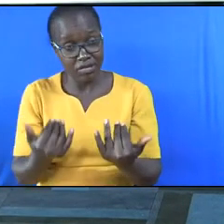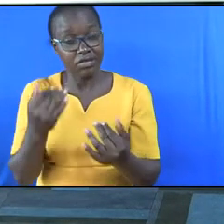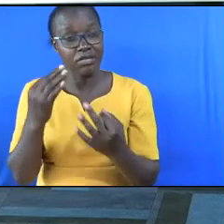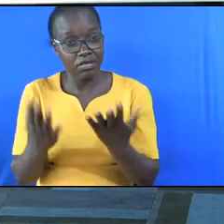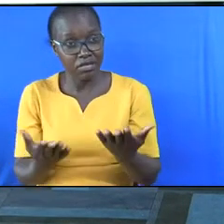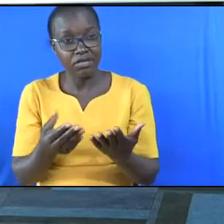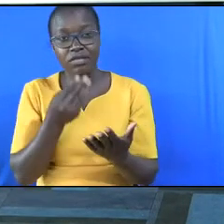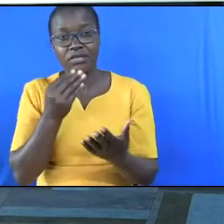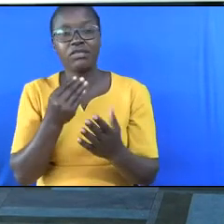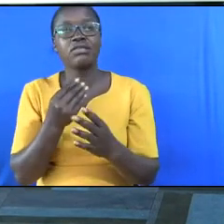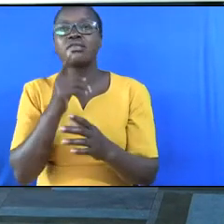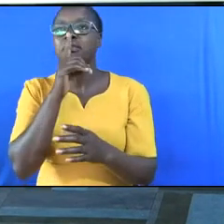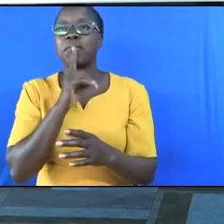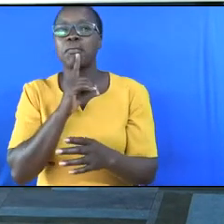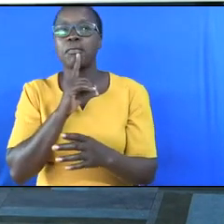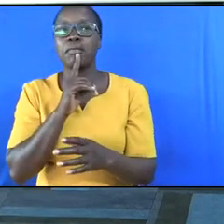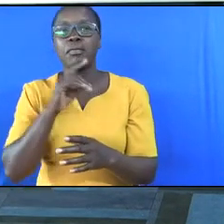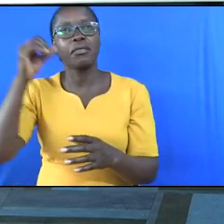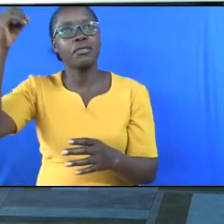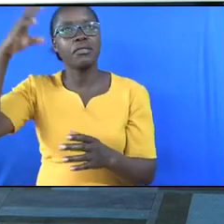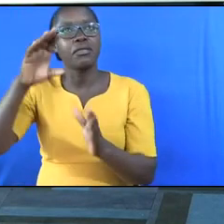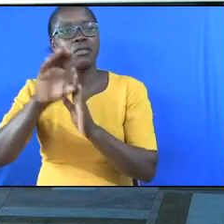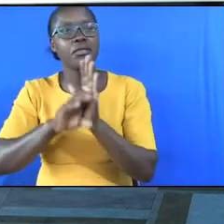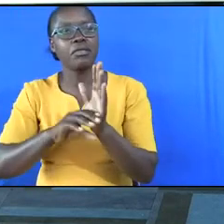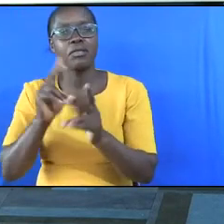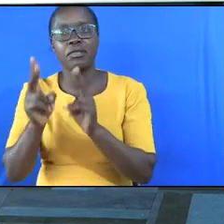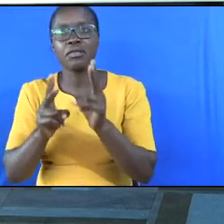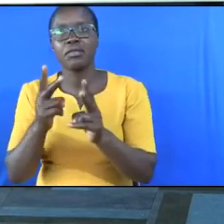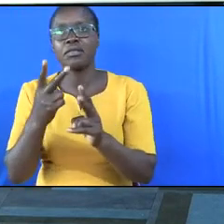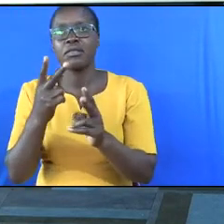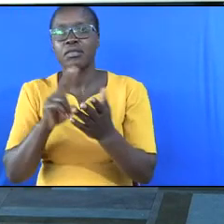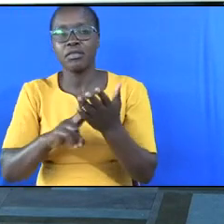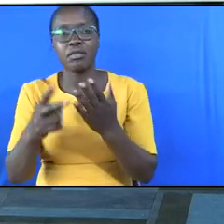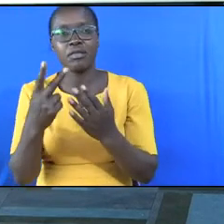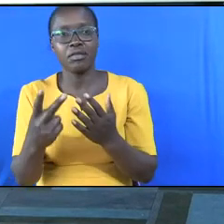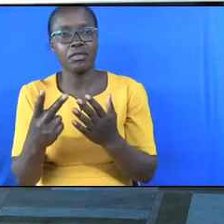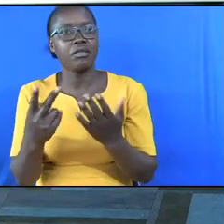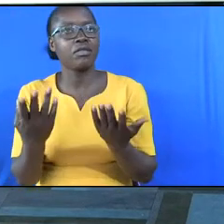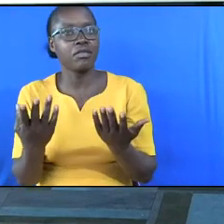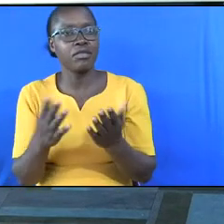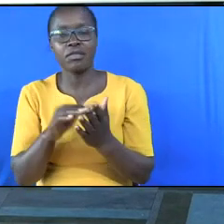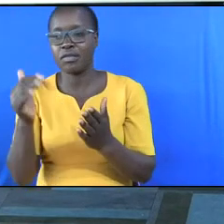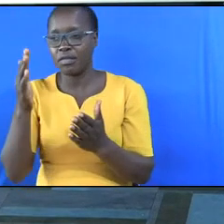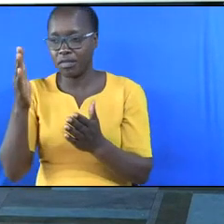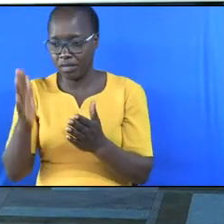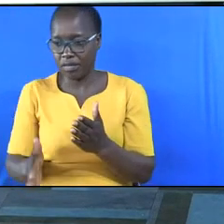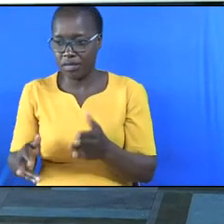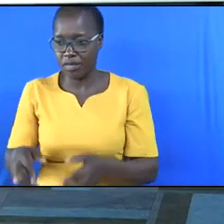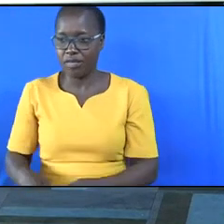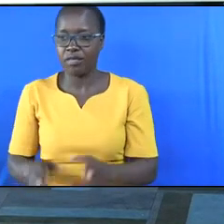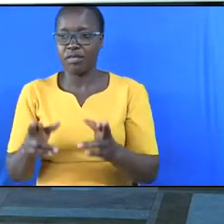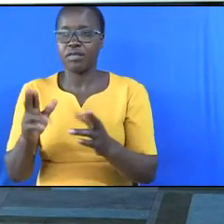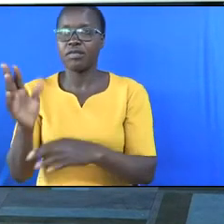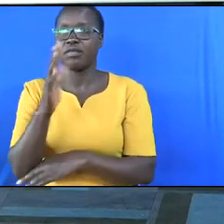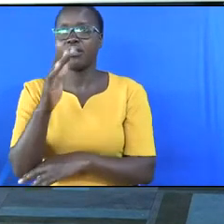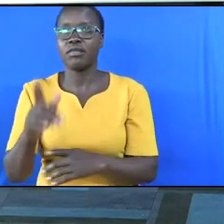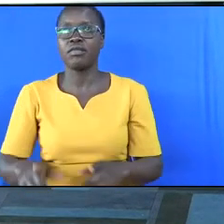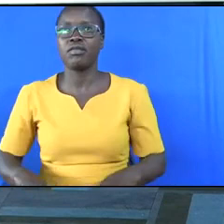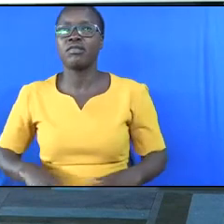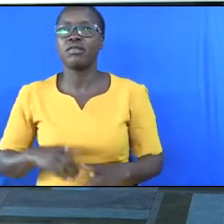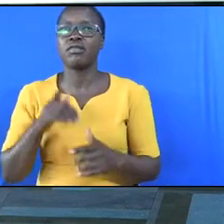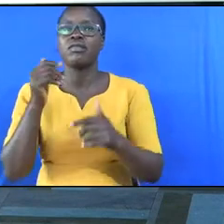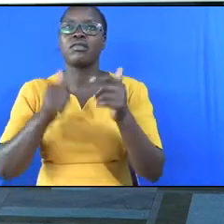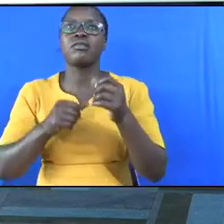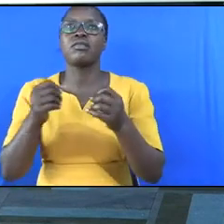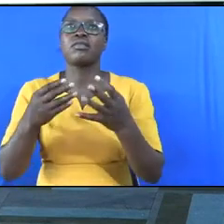In Revelation chapter verse 2, in the middle of the streets, on either side of the river, was a tree of life, which